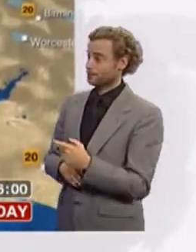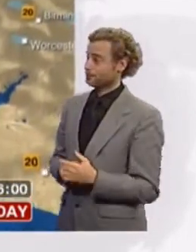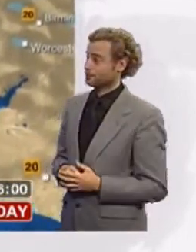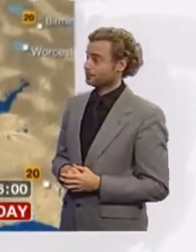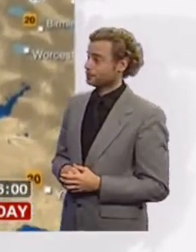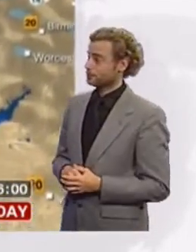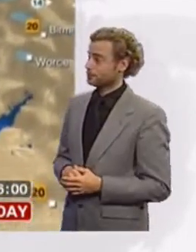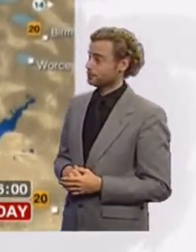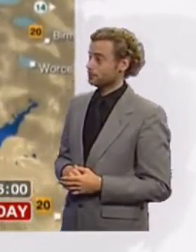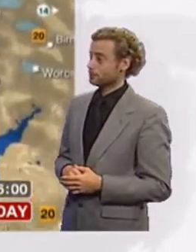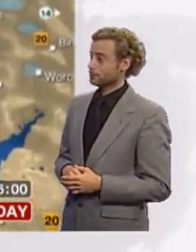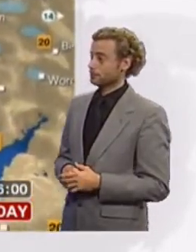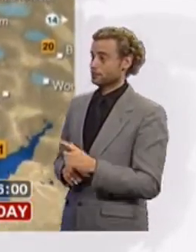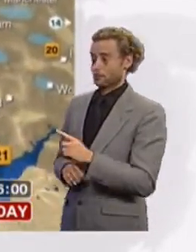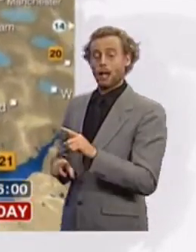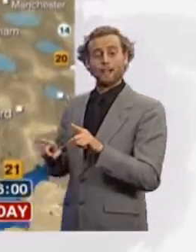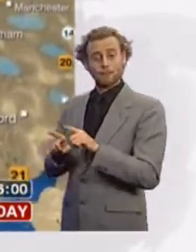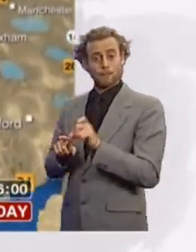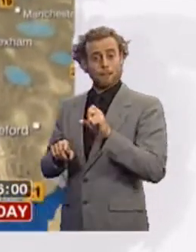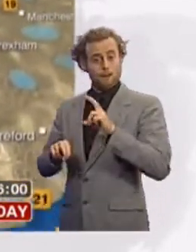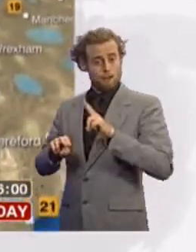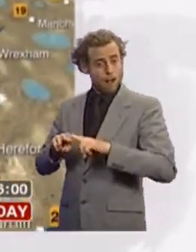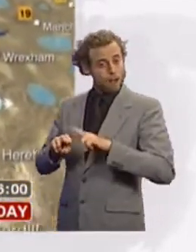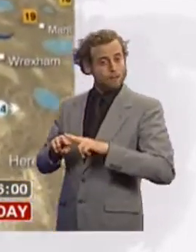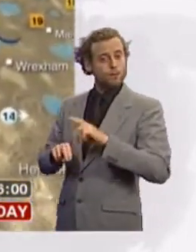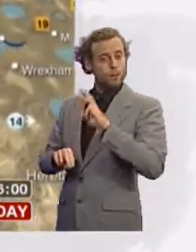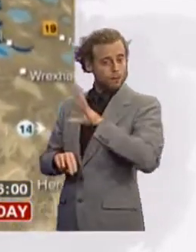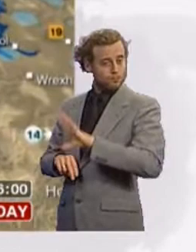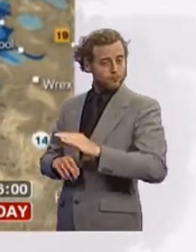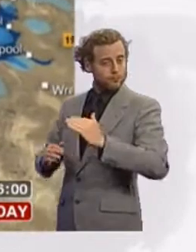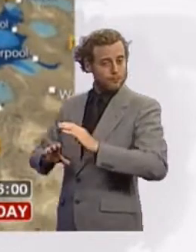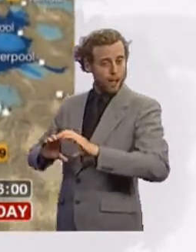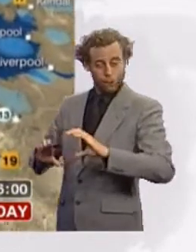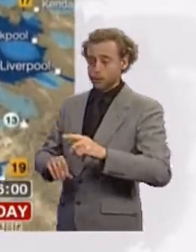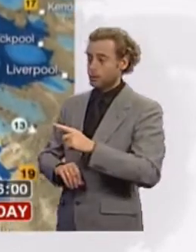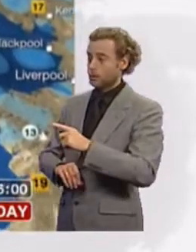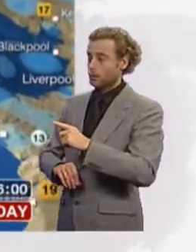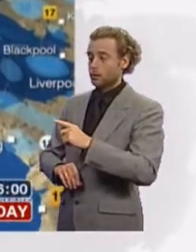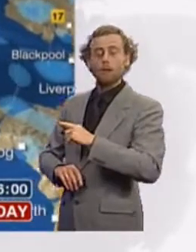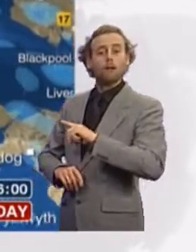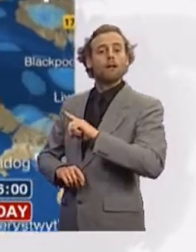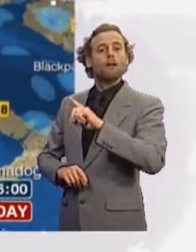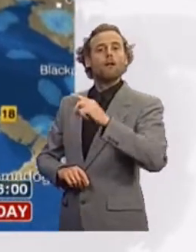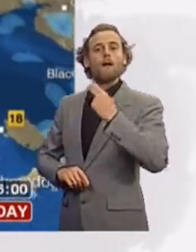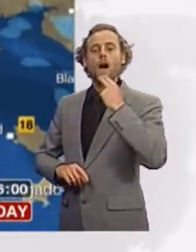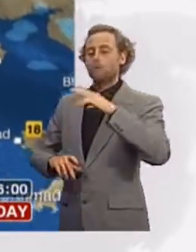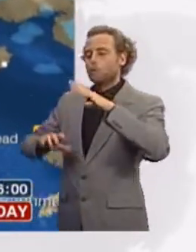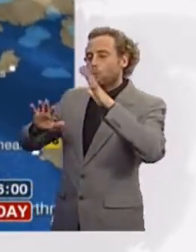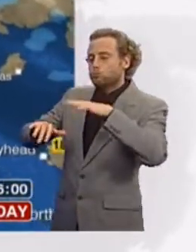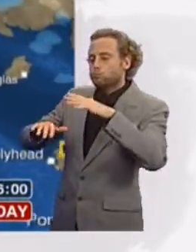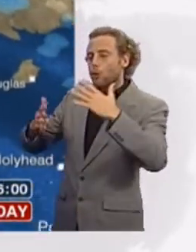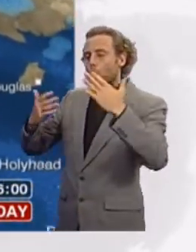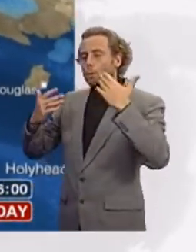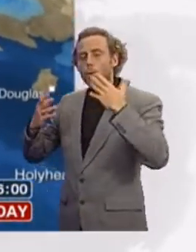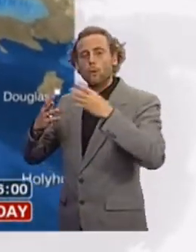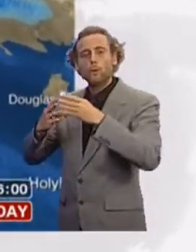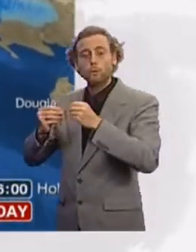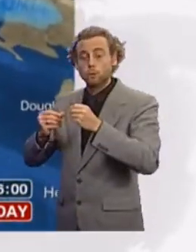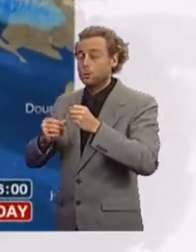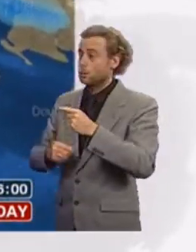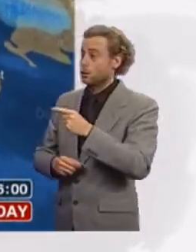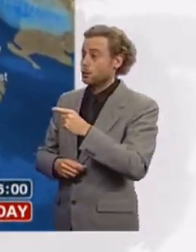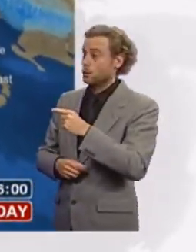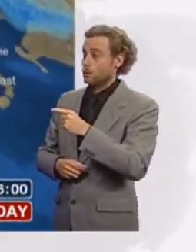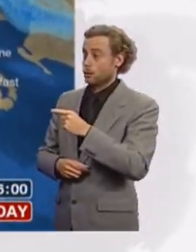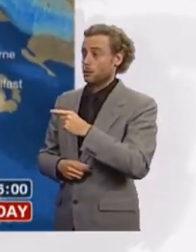across southern parts of Cardigan Bay. But that breeze will start to bring showers by the end of the afternoon into far north of Wales, some of those on the heavy side.